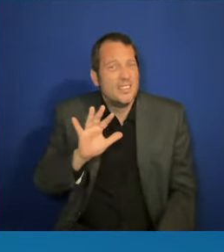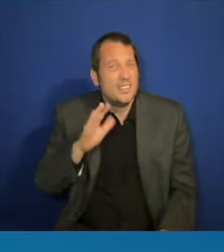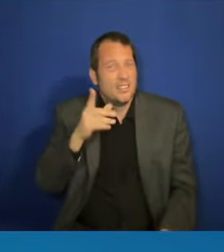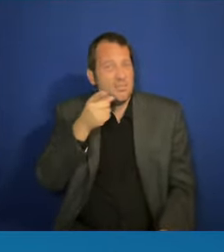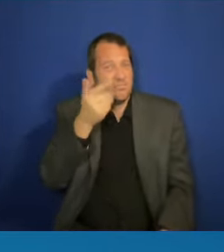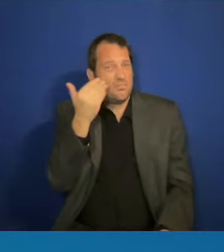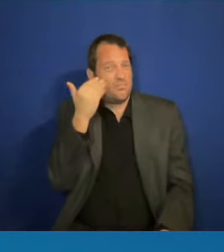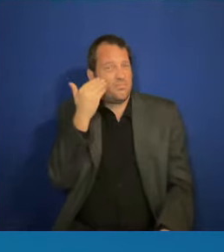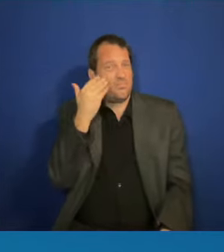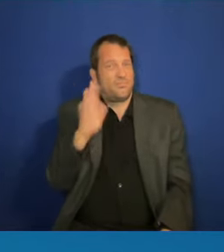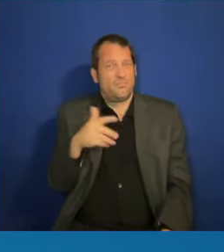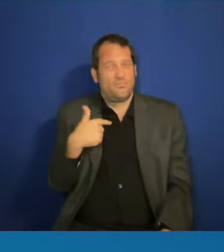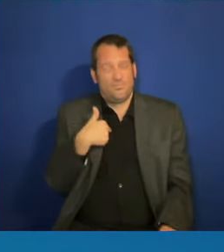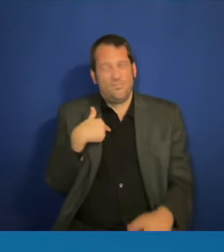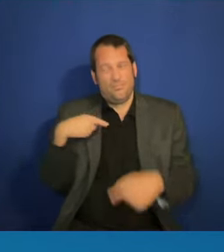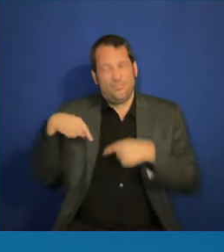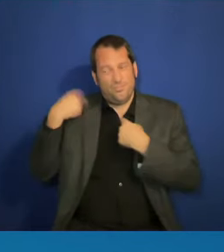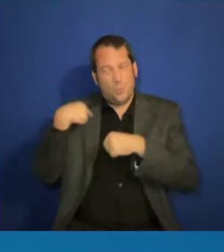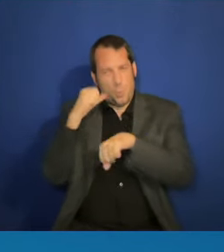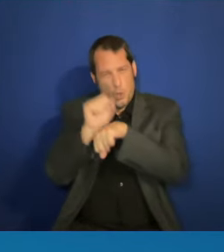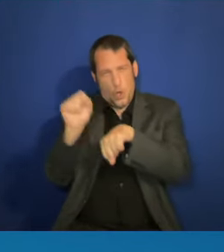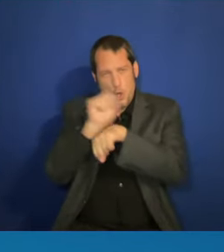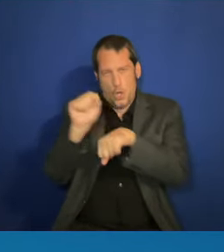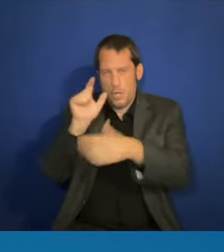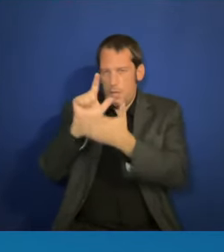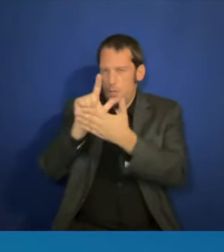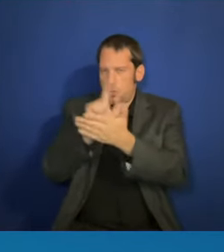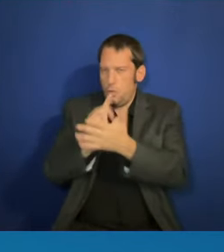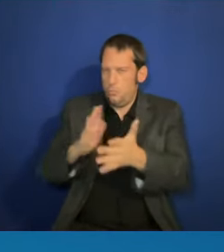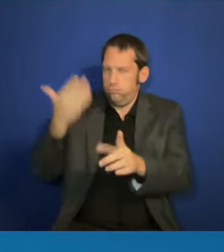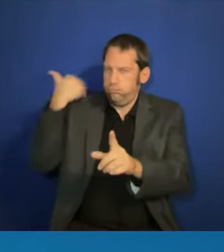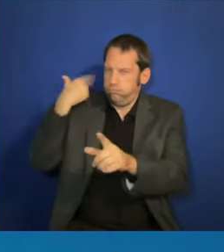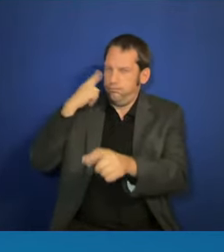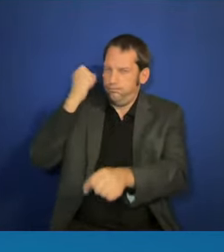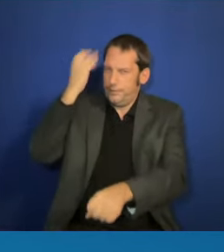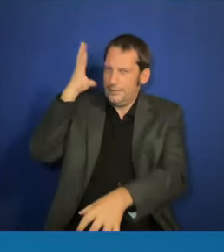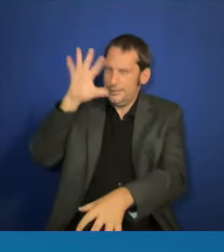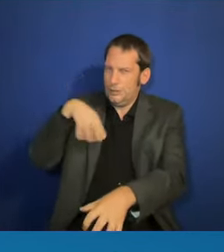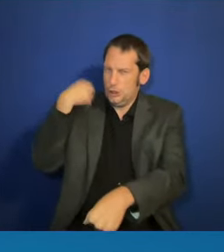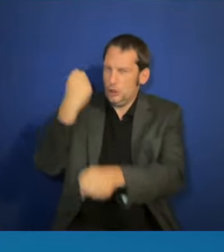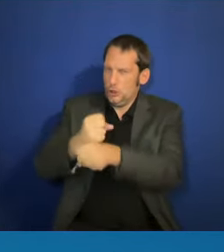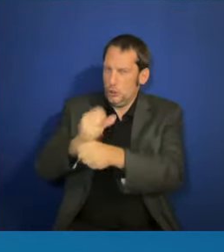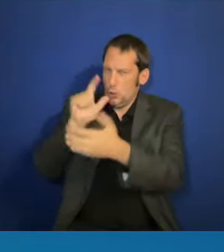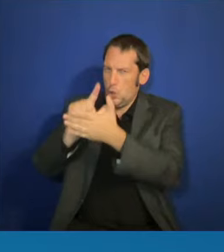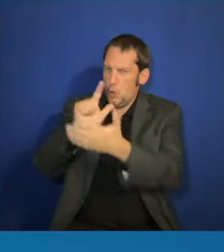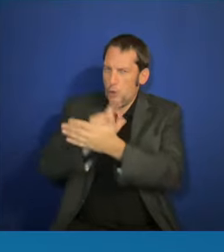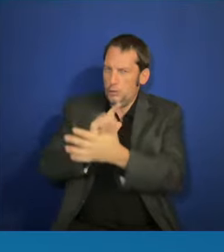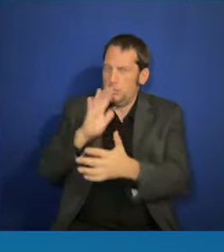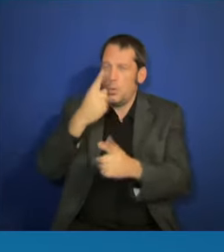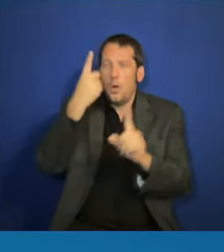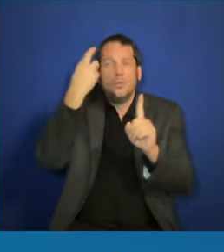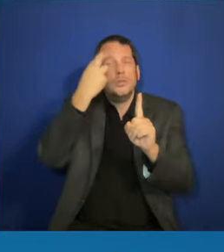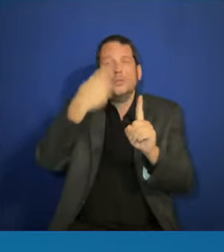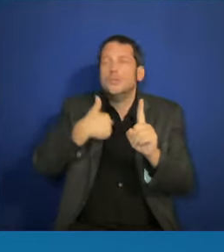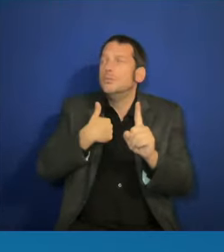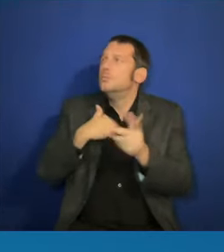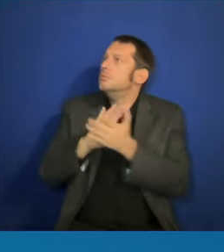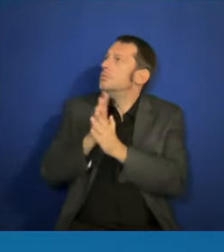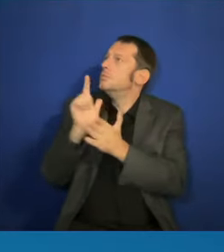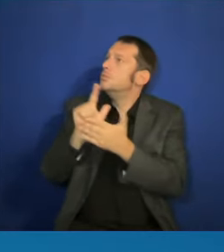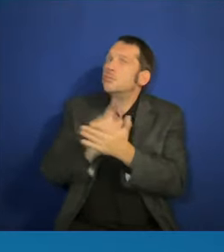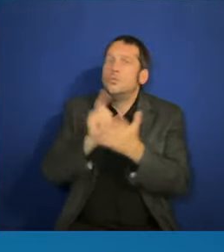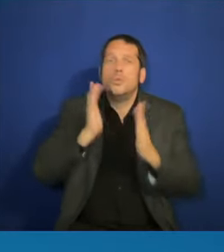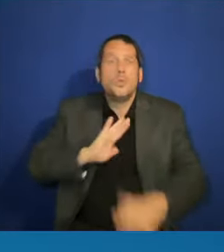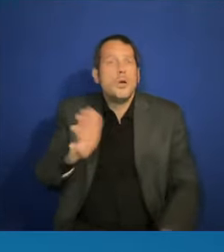and one of the reasons I became a prosecutor is because I learned in high school that my best friend was